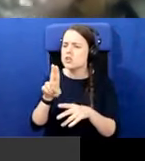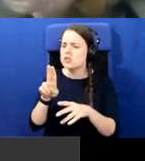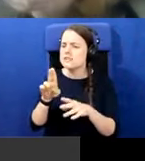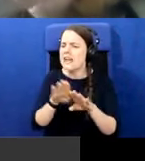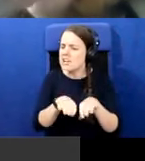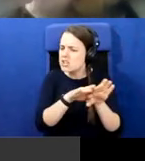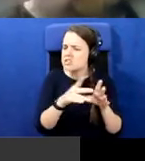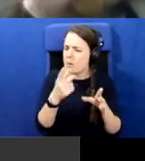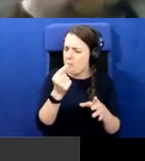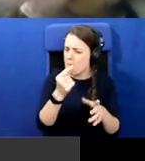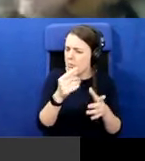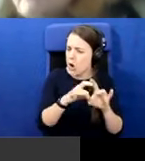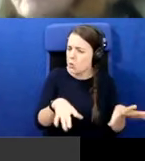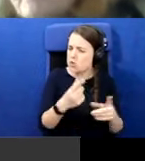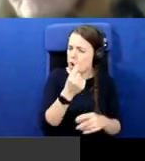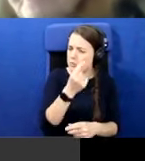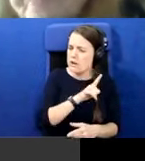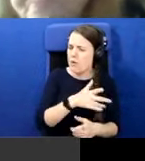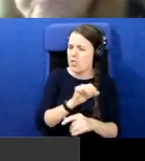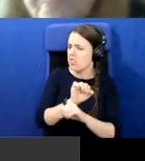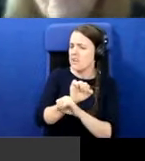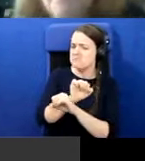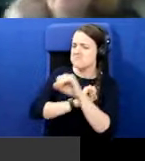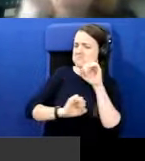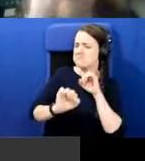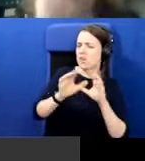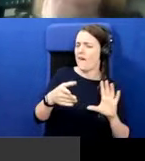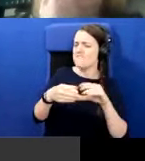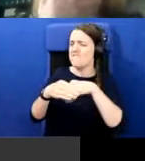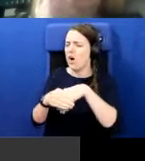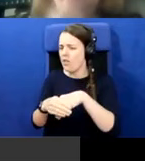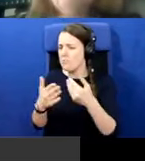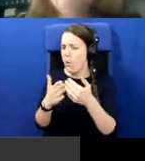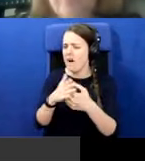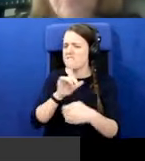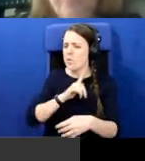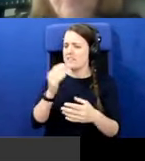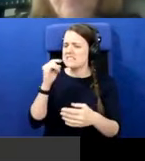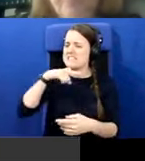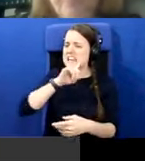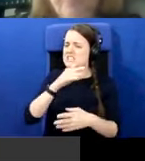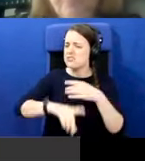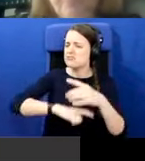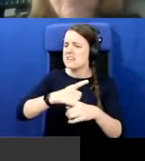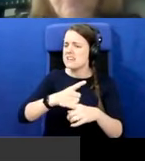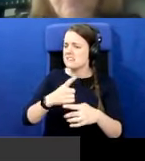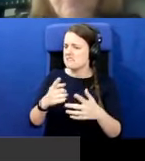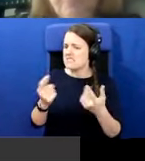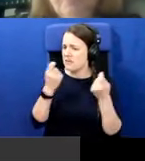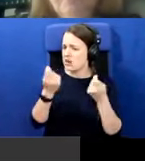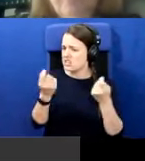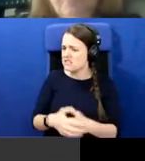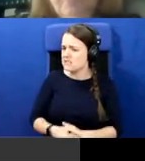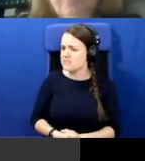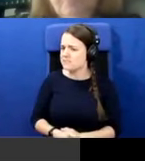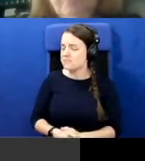by not becoming more involved in the centenary and commemorations? Um, well, I, absolutely agree